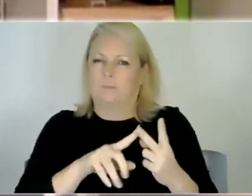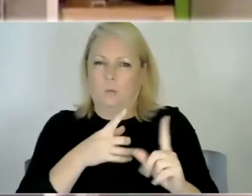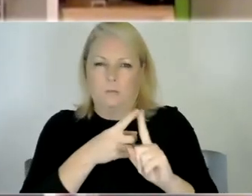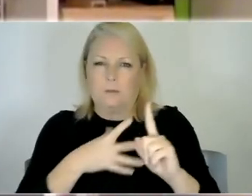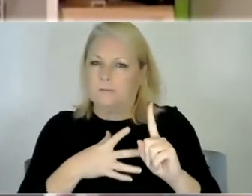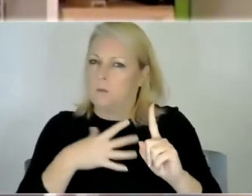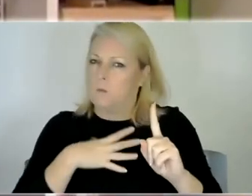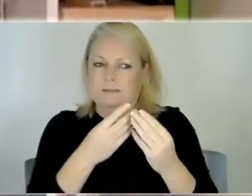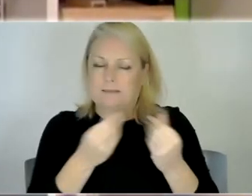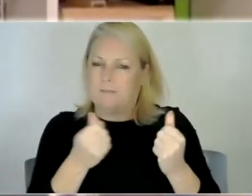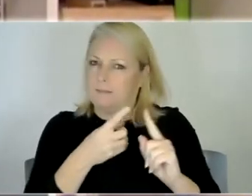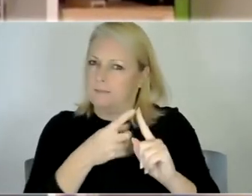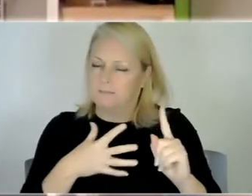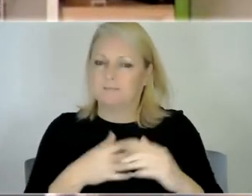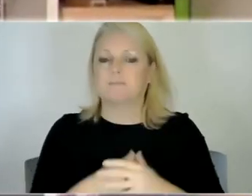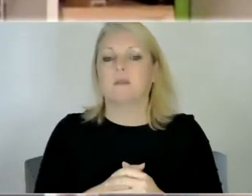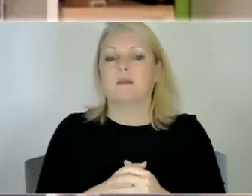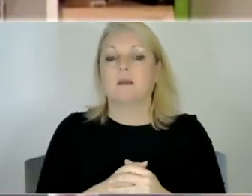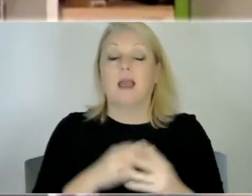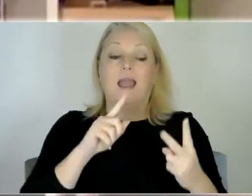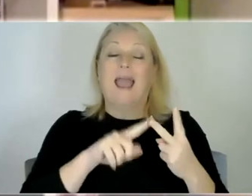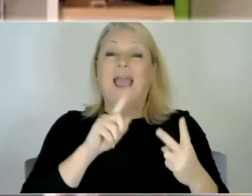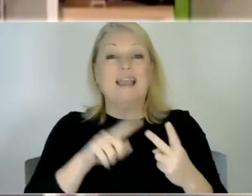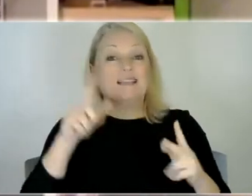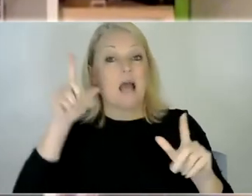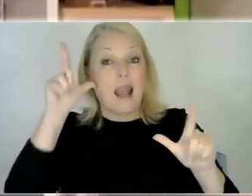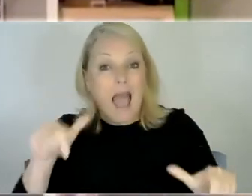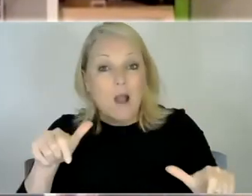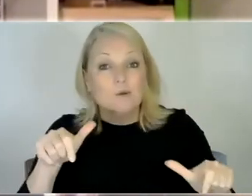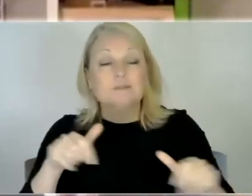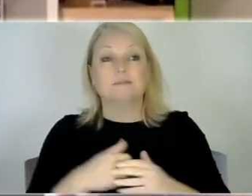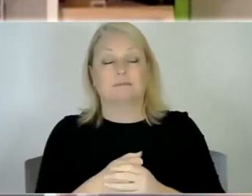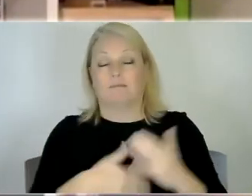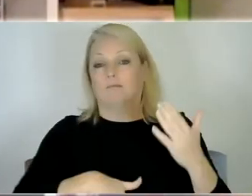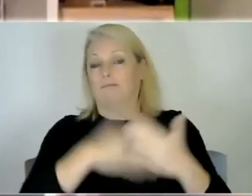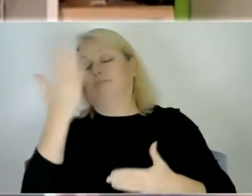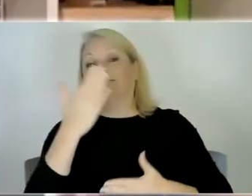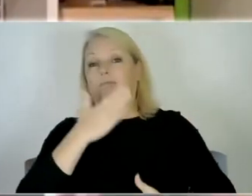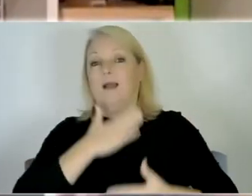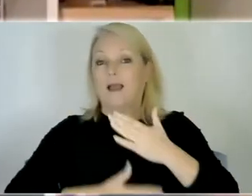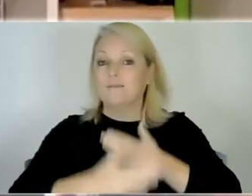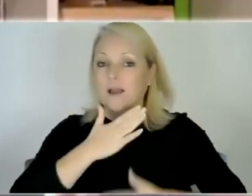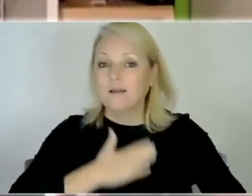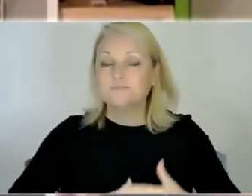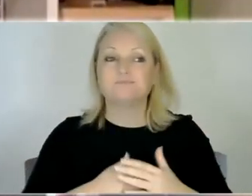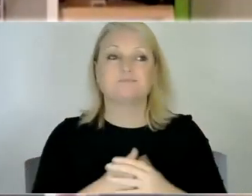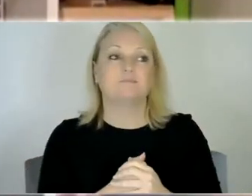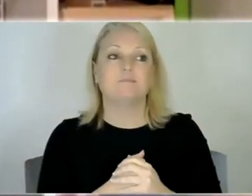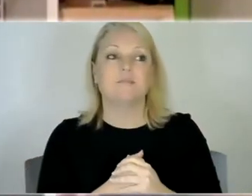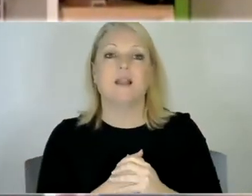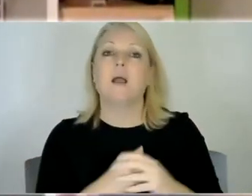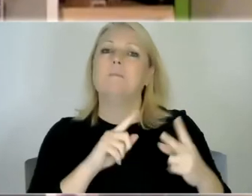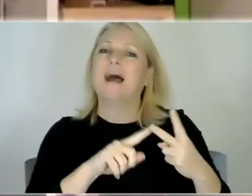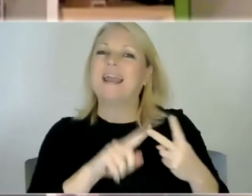um it's very loud it's very unpredictable uh but he's also a lot more